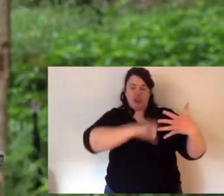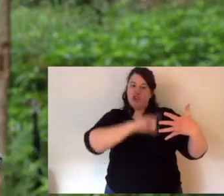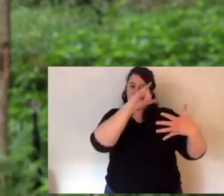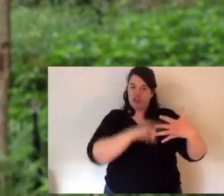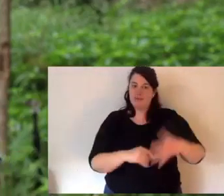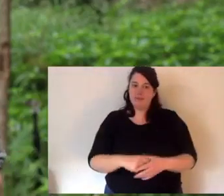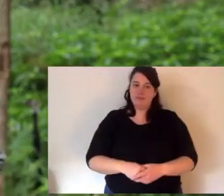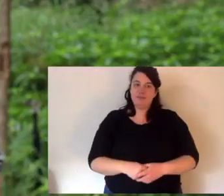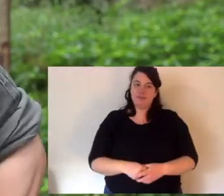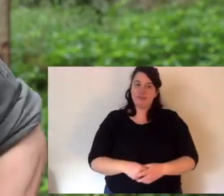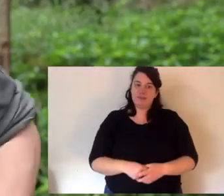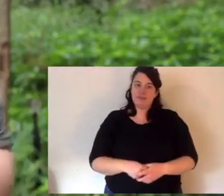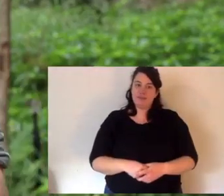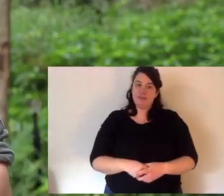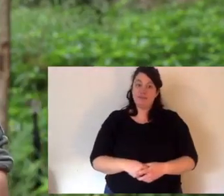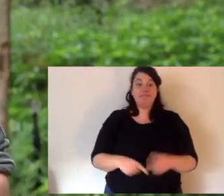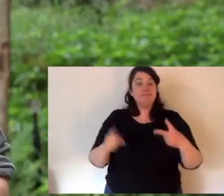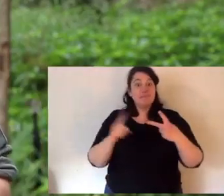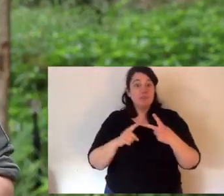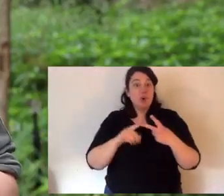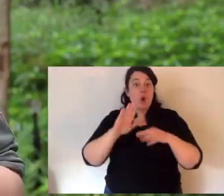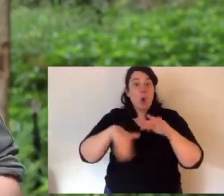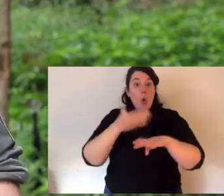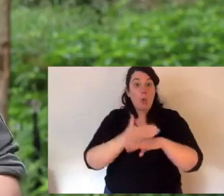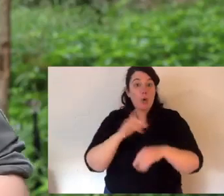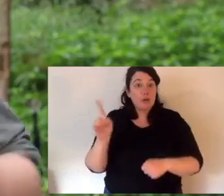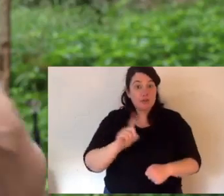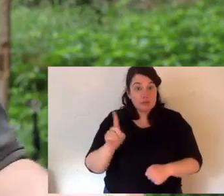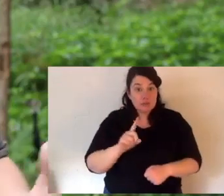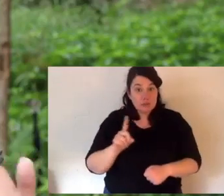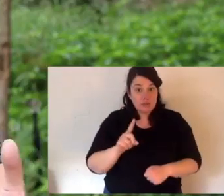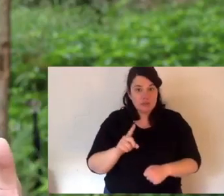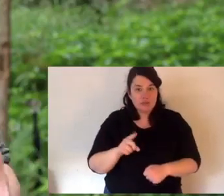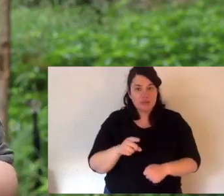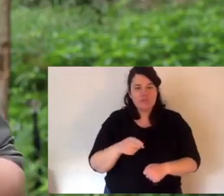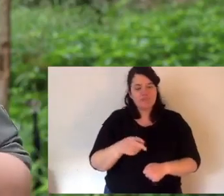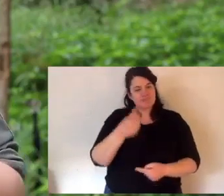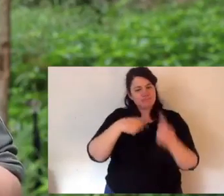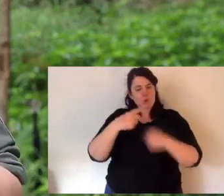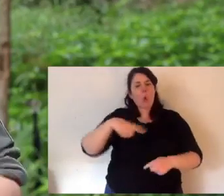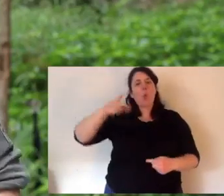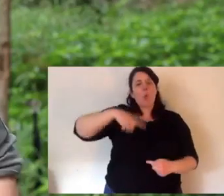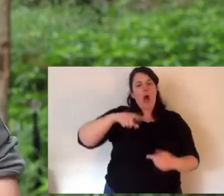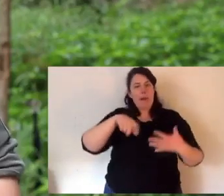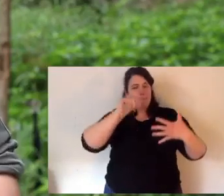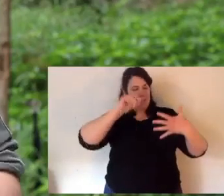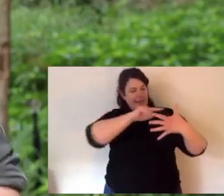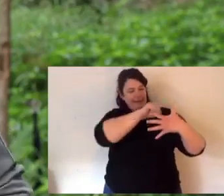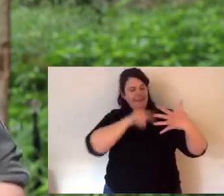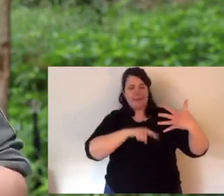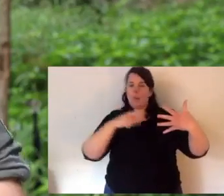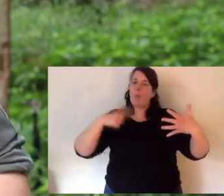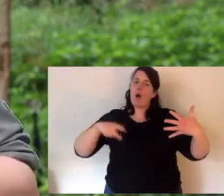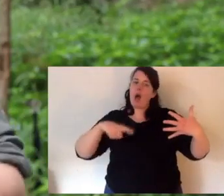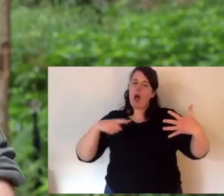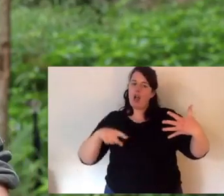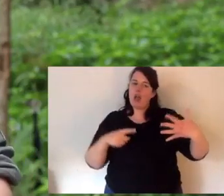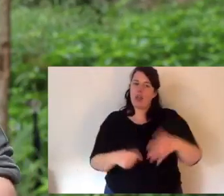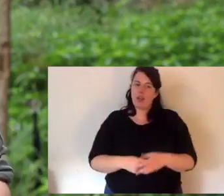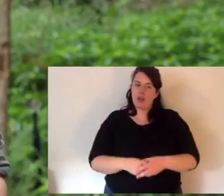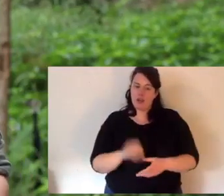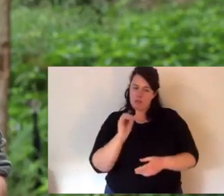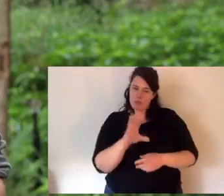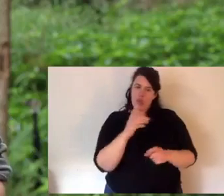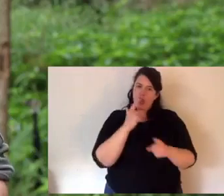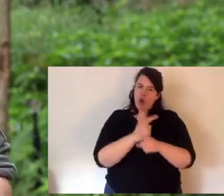we can deliver the project. What I would like as your second bit of homework is tell us why you've picked the project you